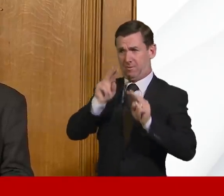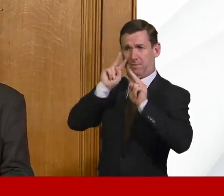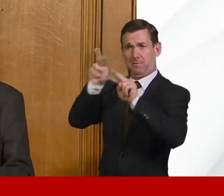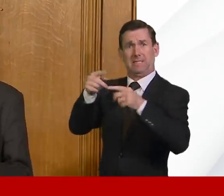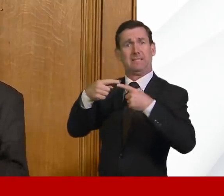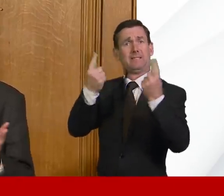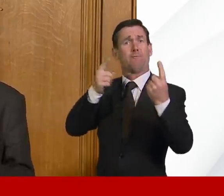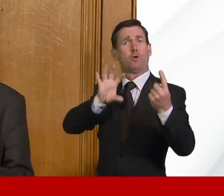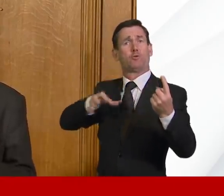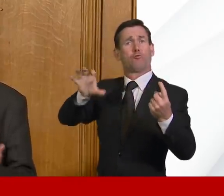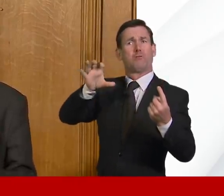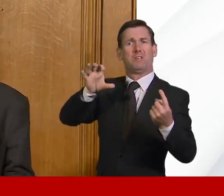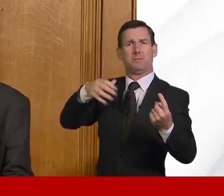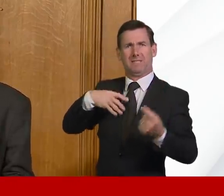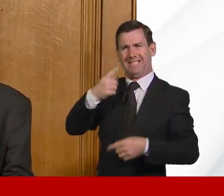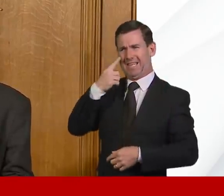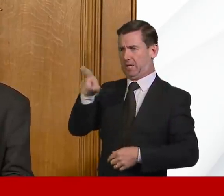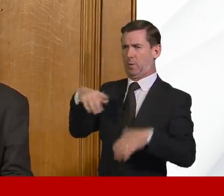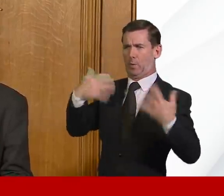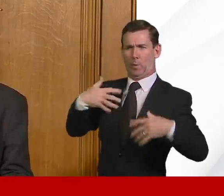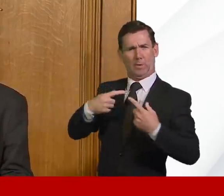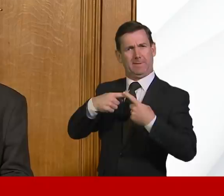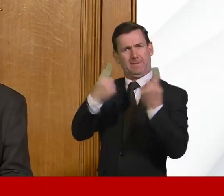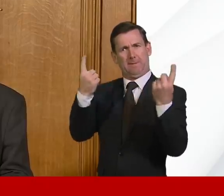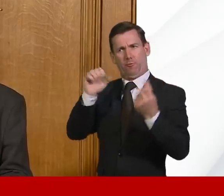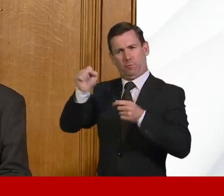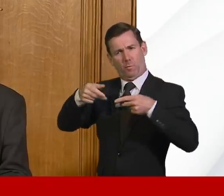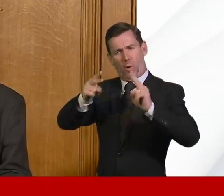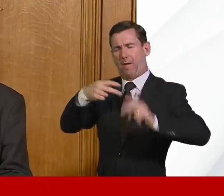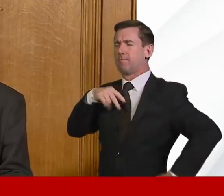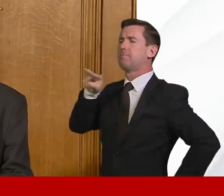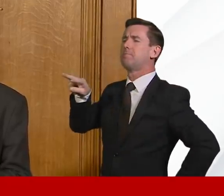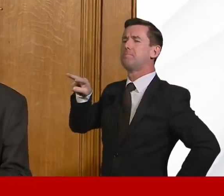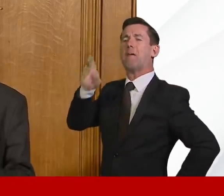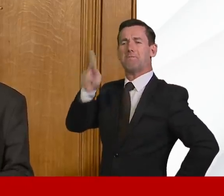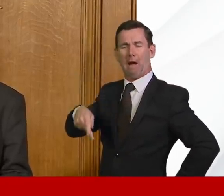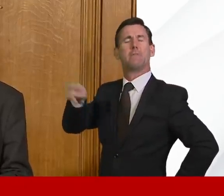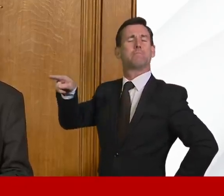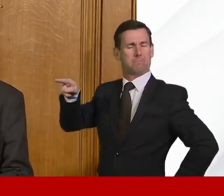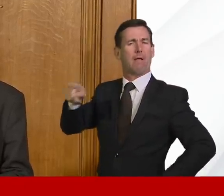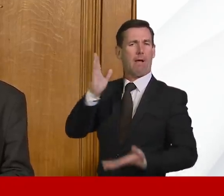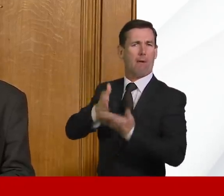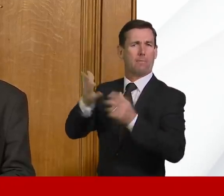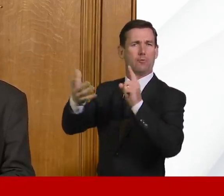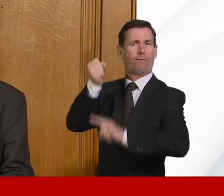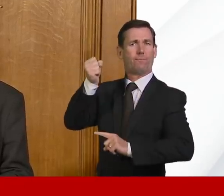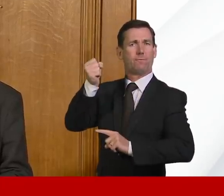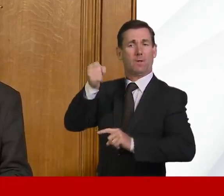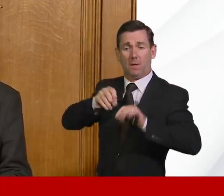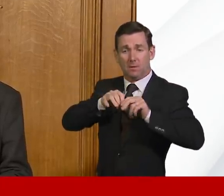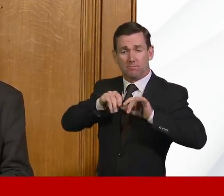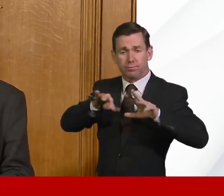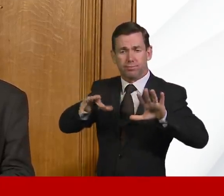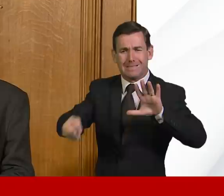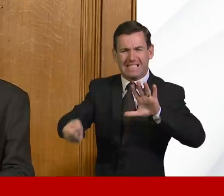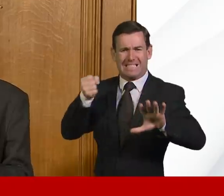have taken, countries take slightly different approaches, but the fundamental rationale is always the same to reduce transmission. We have seen that begin